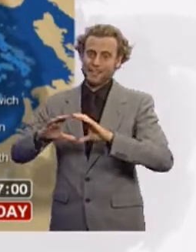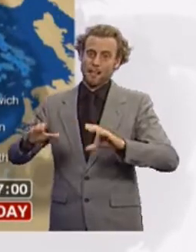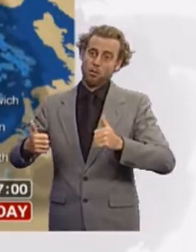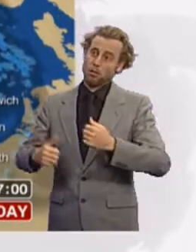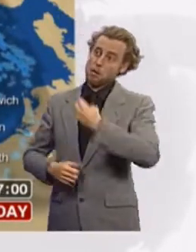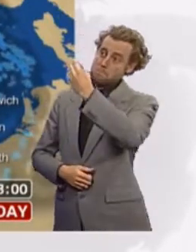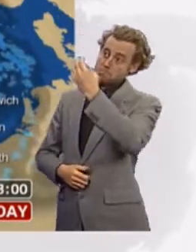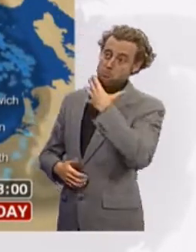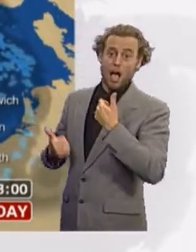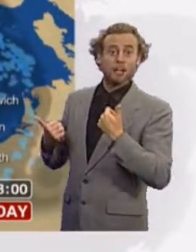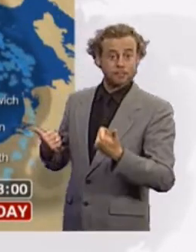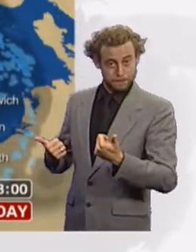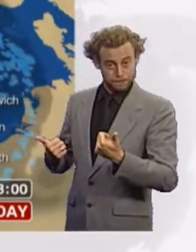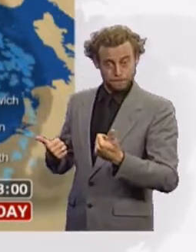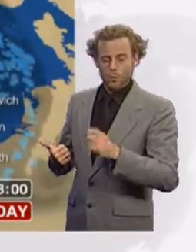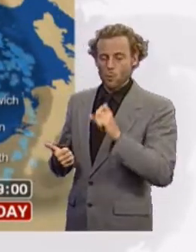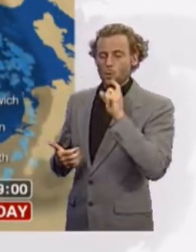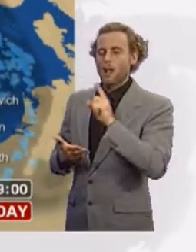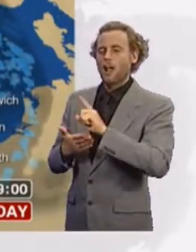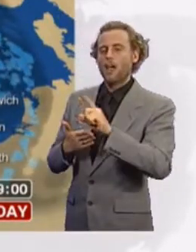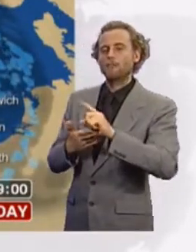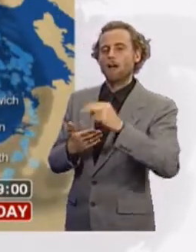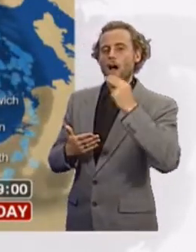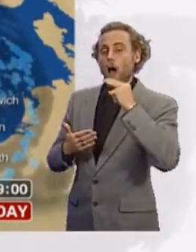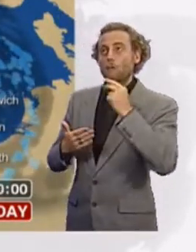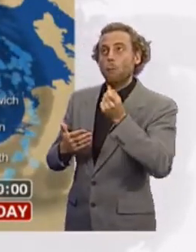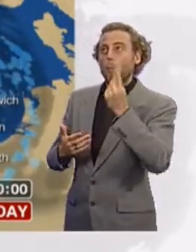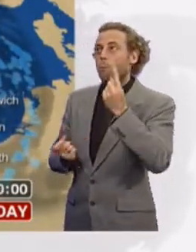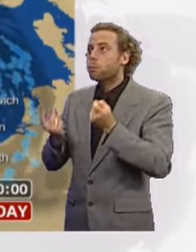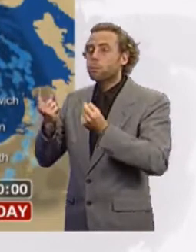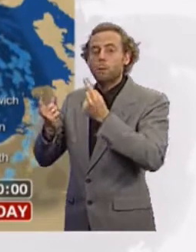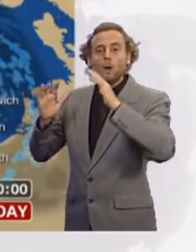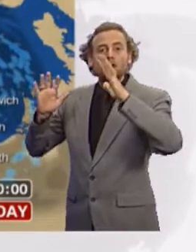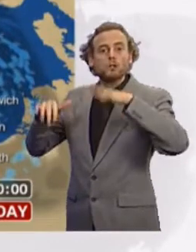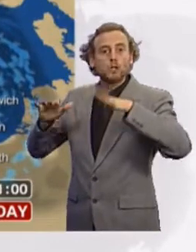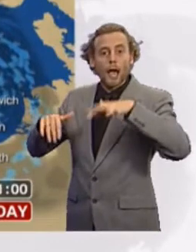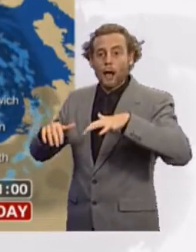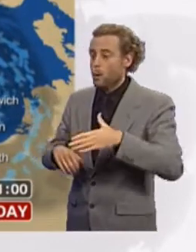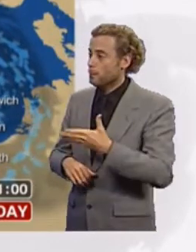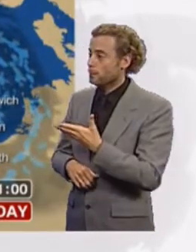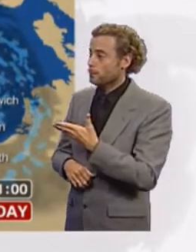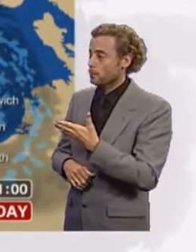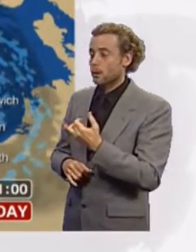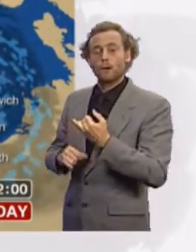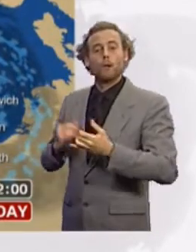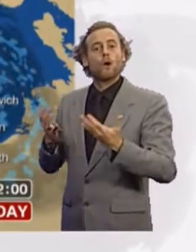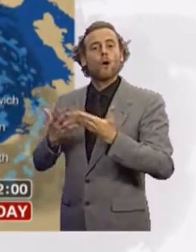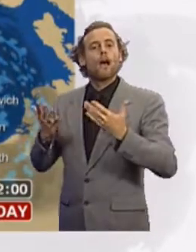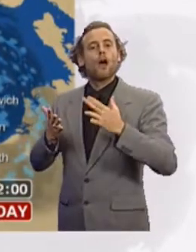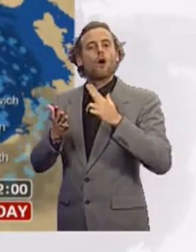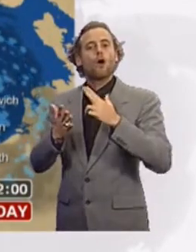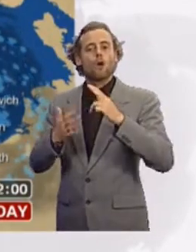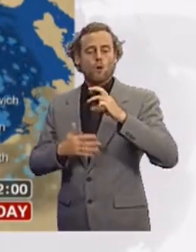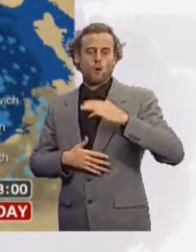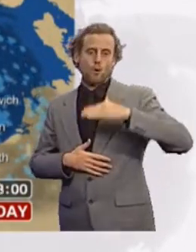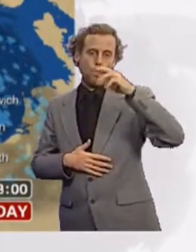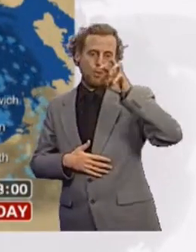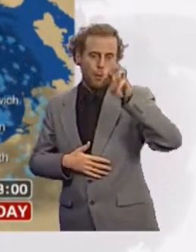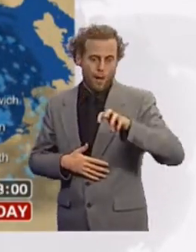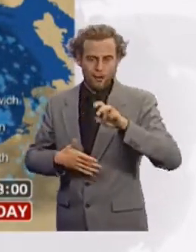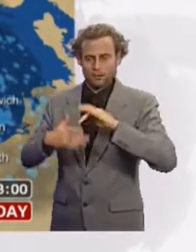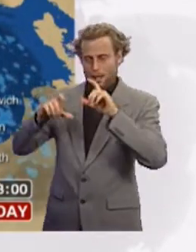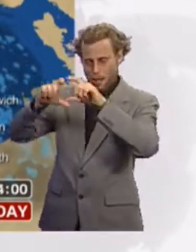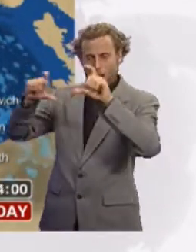but showers will start to develop here during the afternoon. The wettest conditions, I think, through the morning will be across North Wales, parts of Northern England and the Midlands.